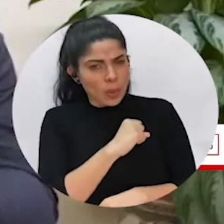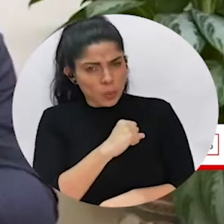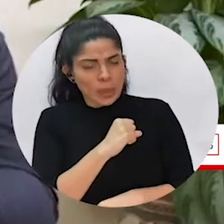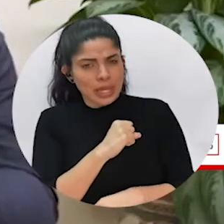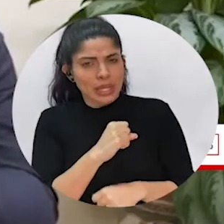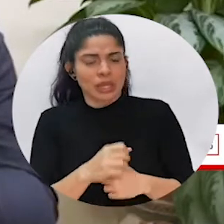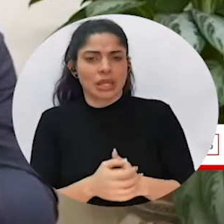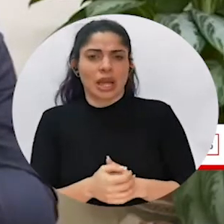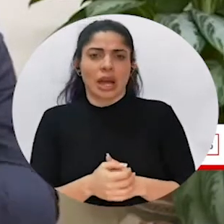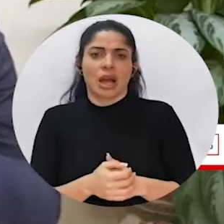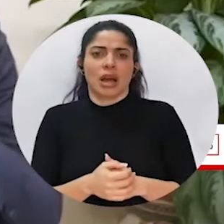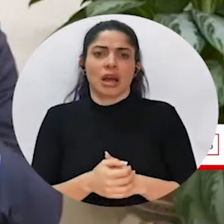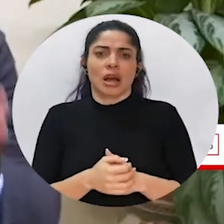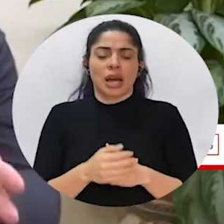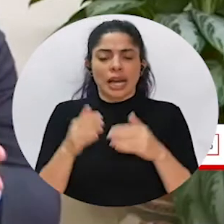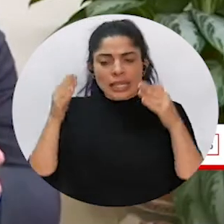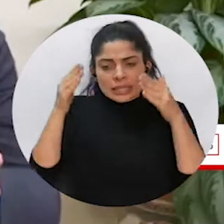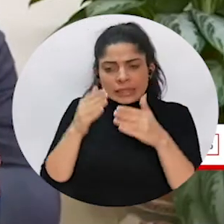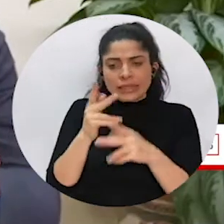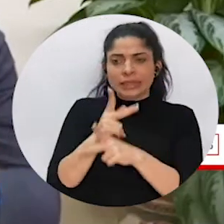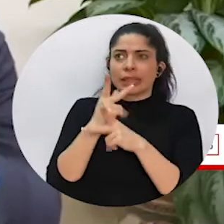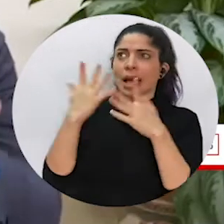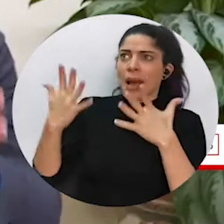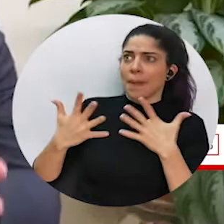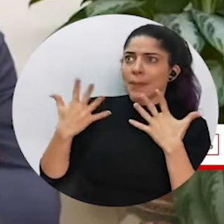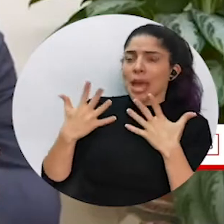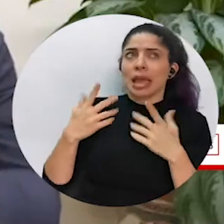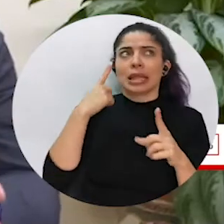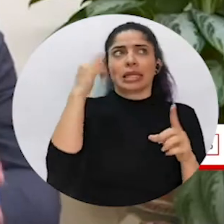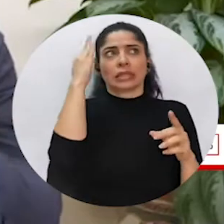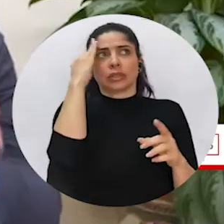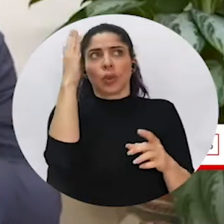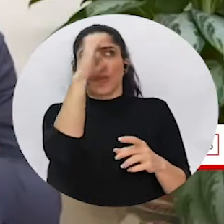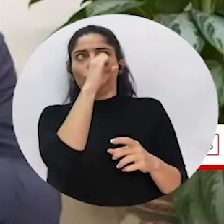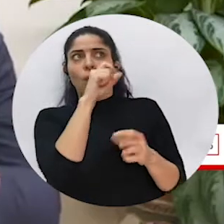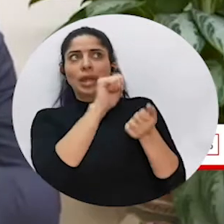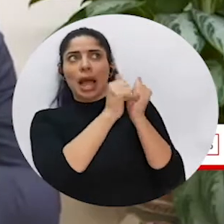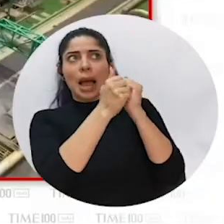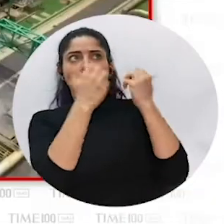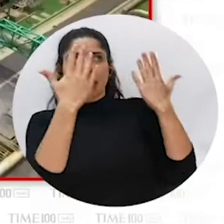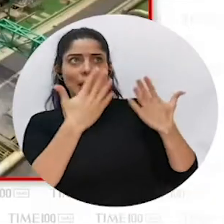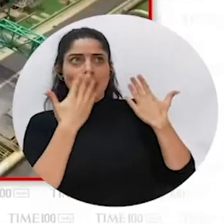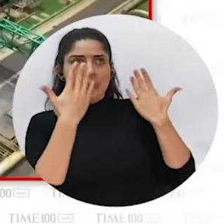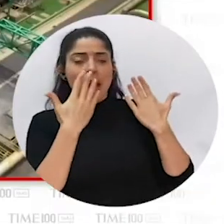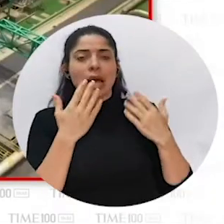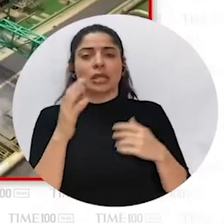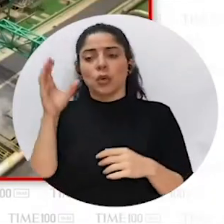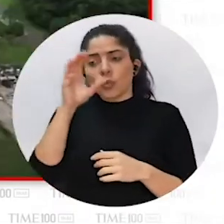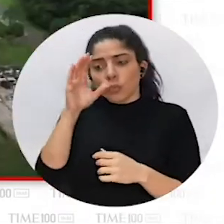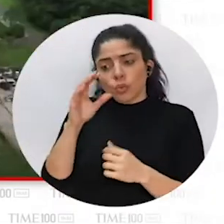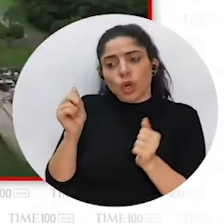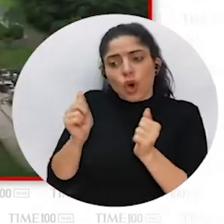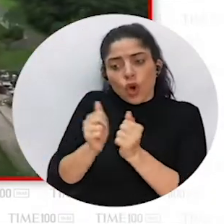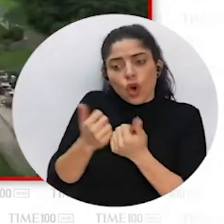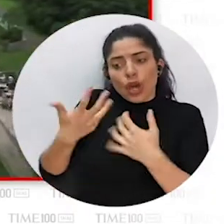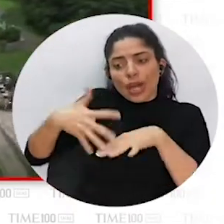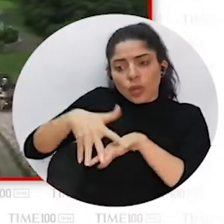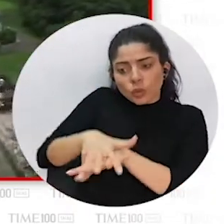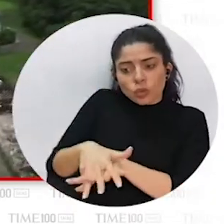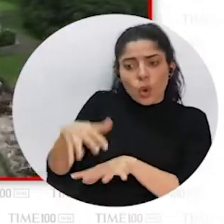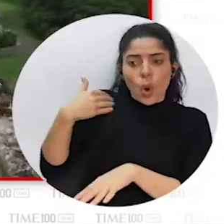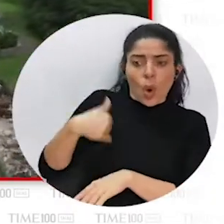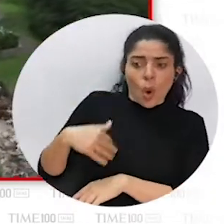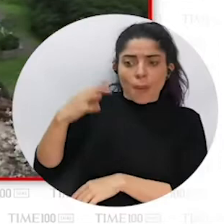account addressing sustainability and the climate crisis, addressing inclusion,